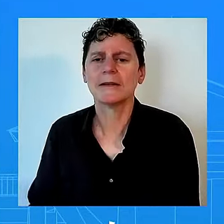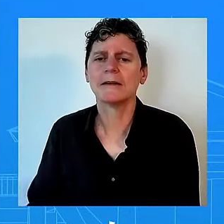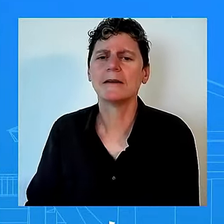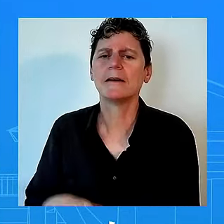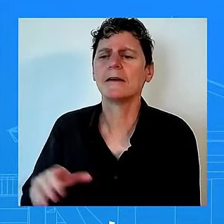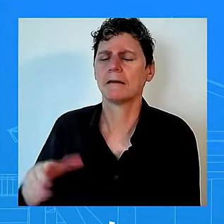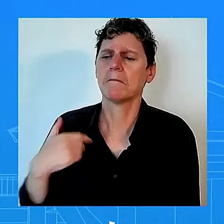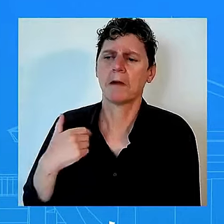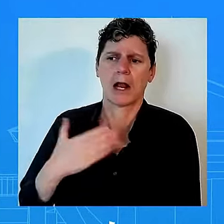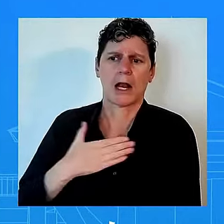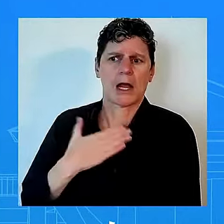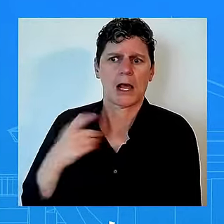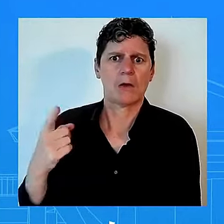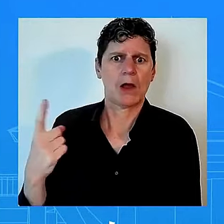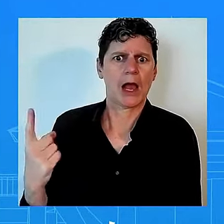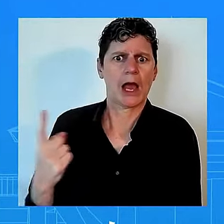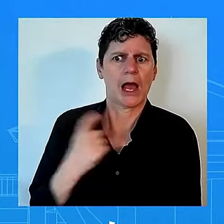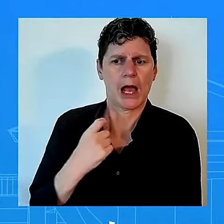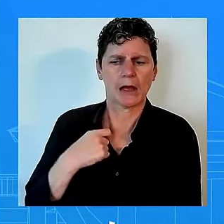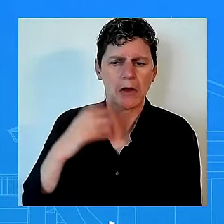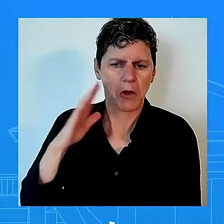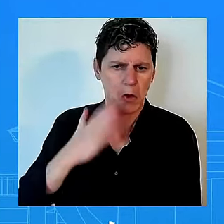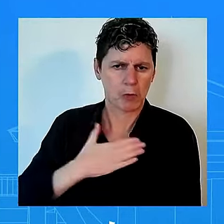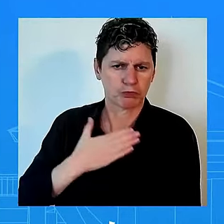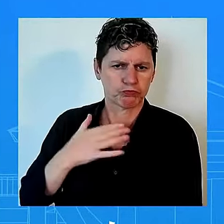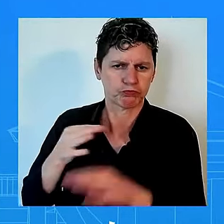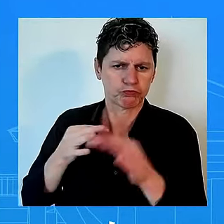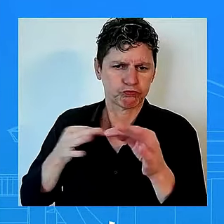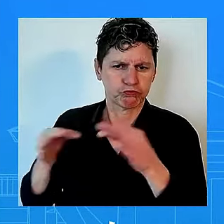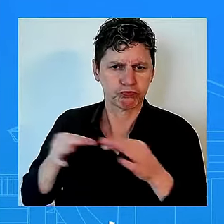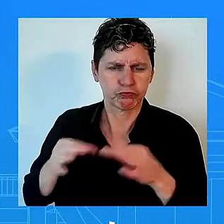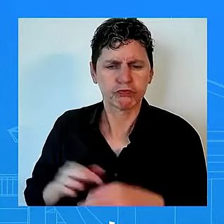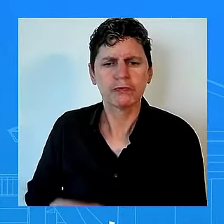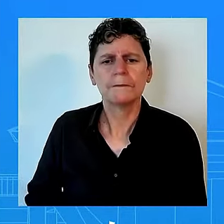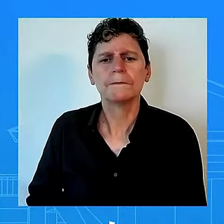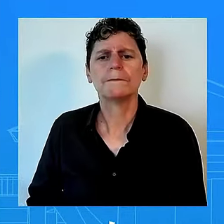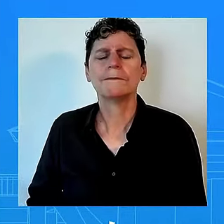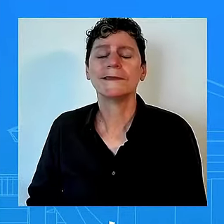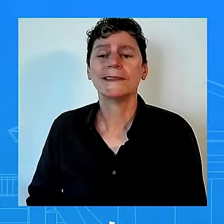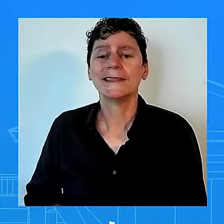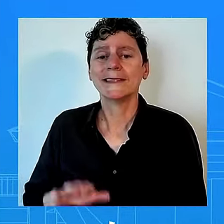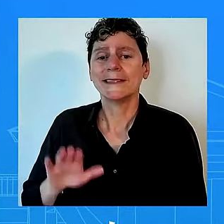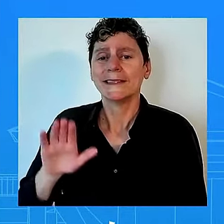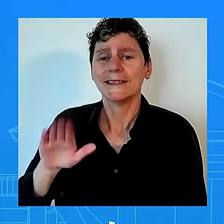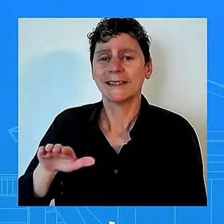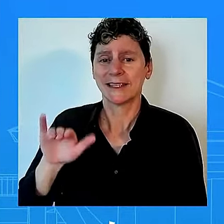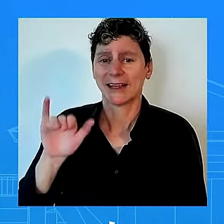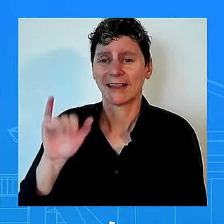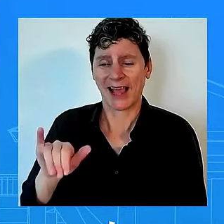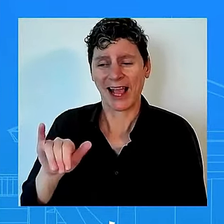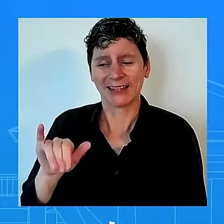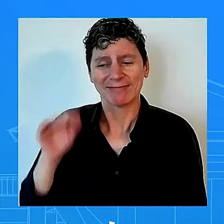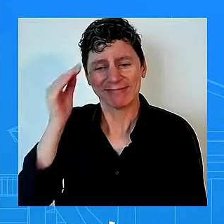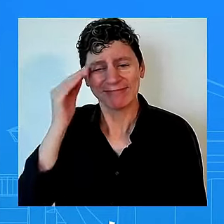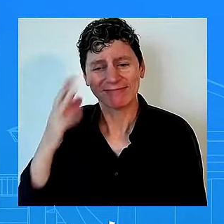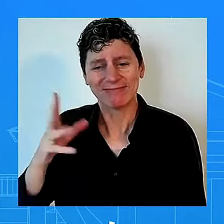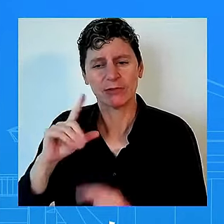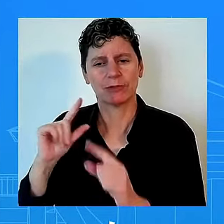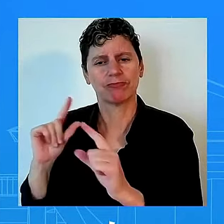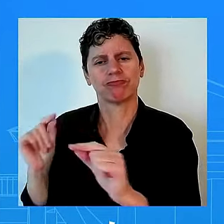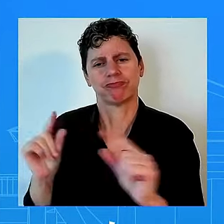been able to do uh again this is conspiracy theory what we're hearing uh that has been debunked uh by the ohio uh the